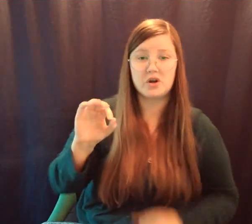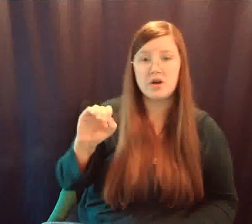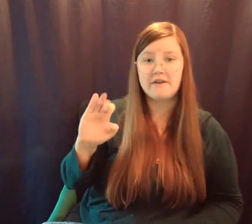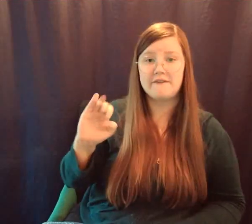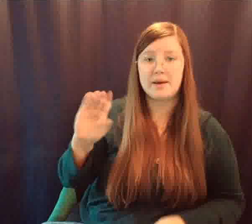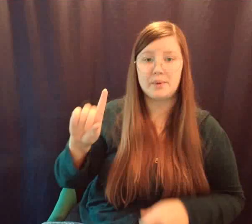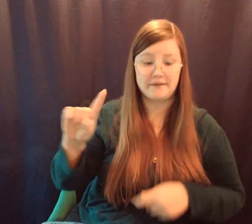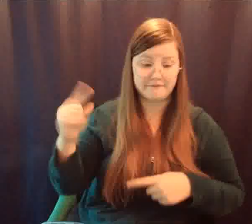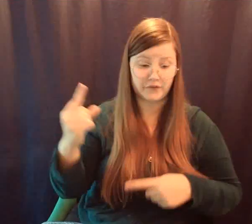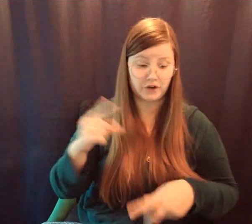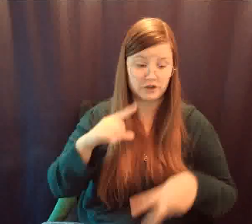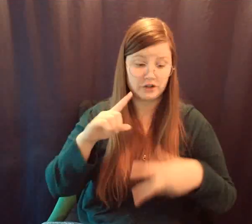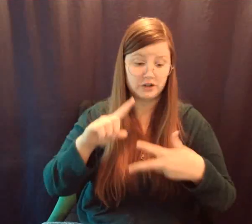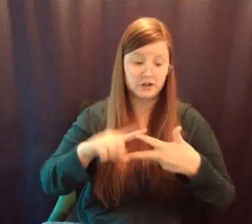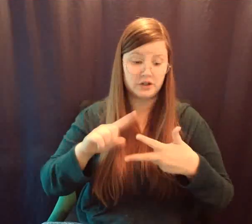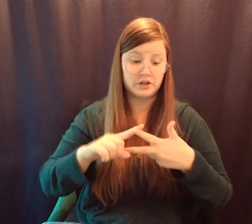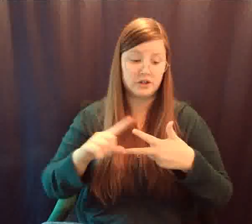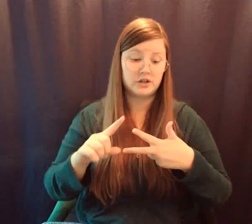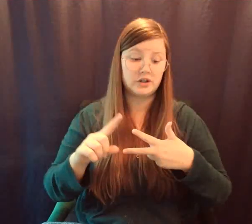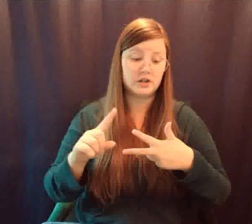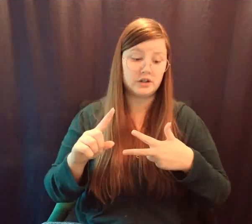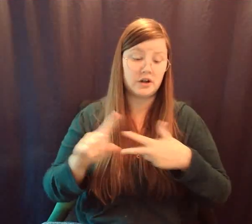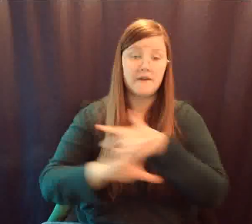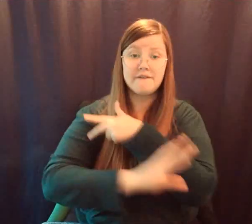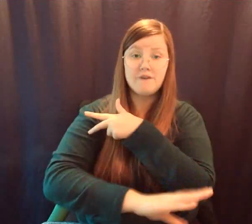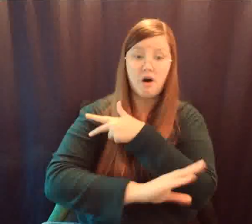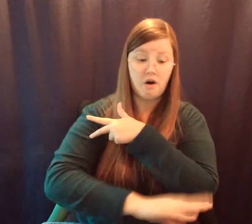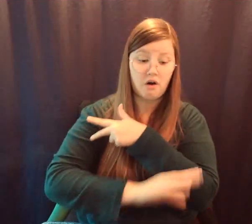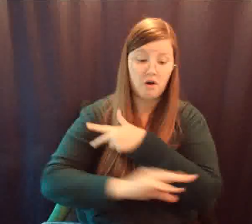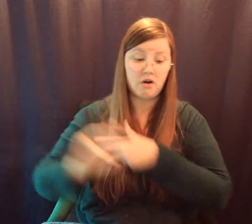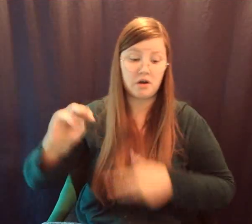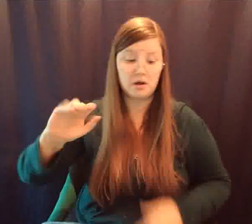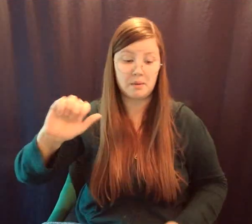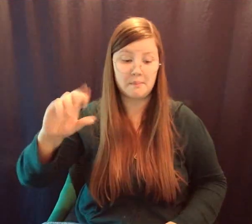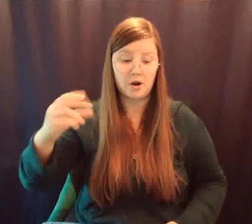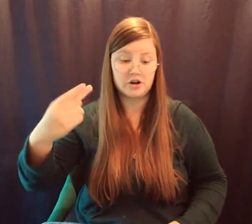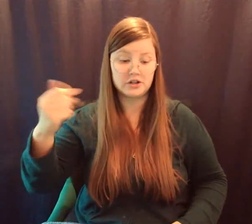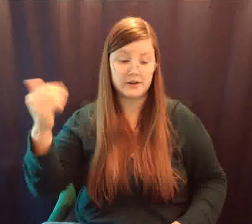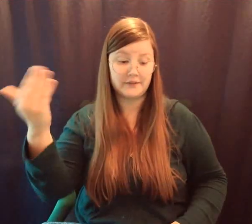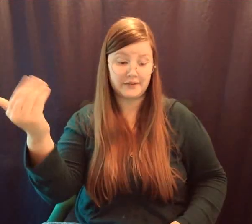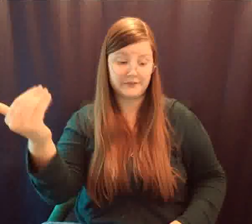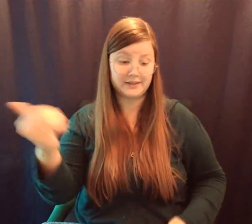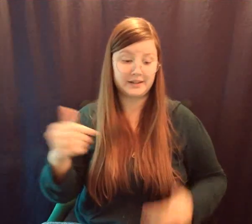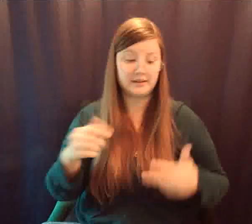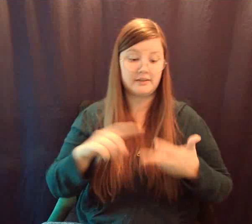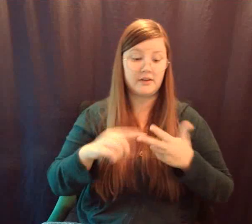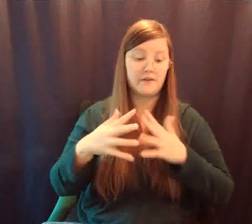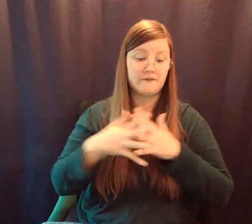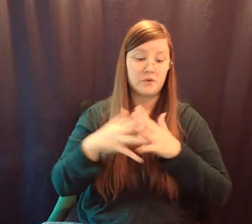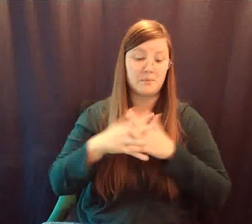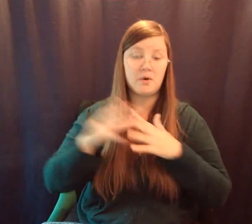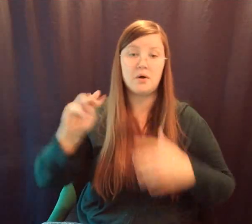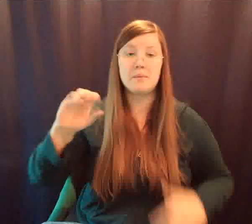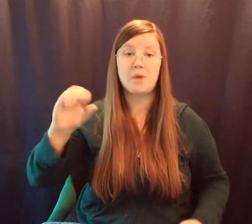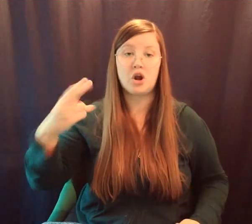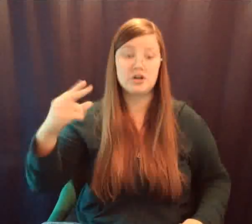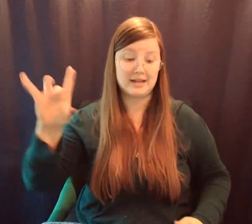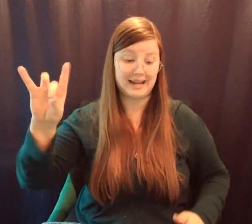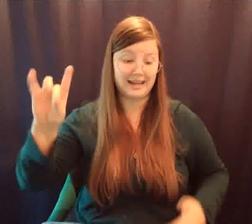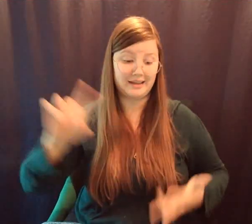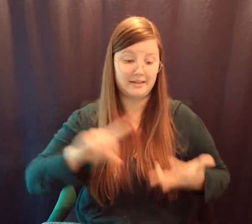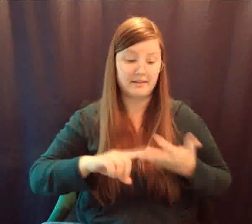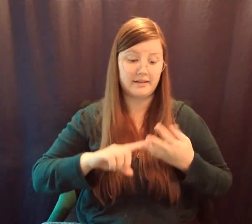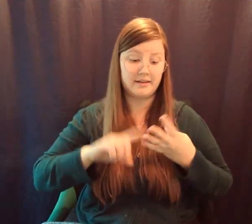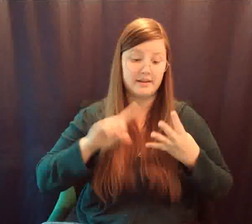sports March 15th. Football starting on March 8th. Spring sports April 26th. Please note that these dates are subject to